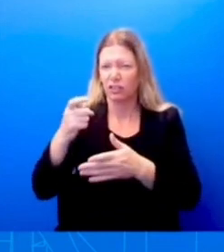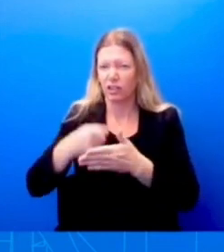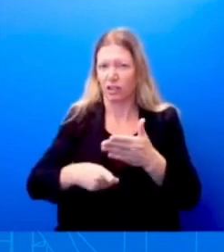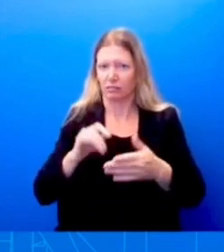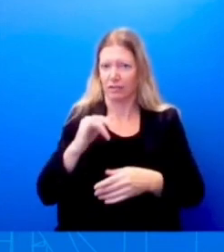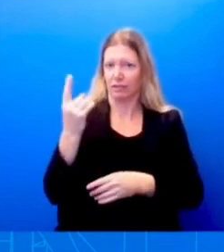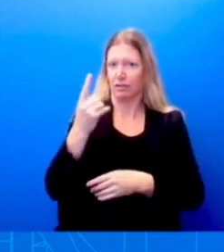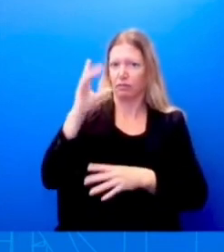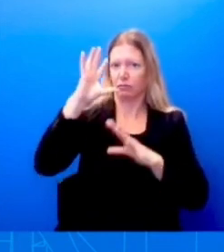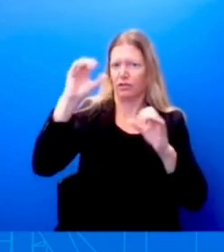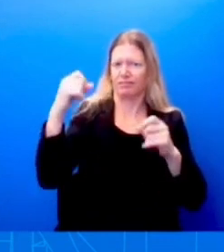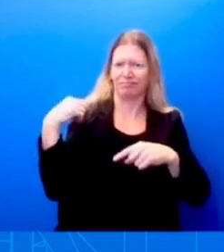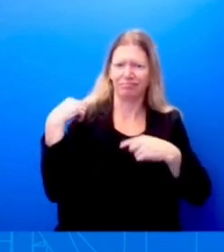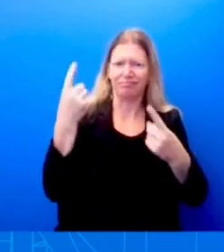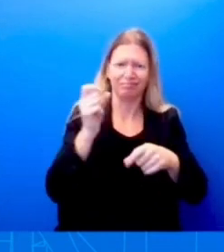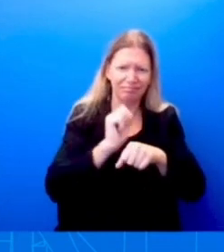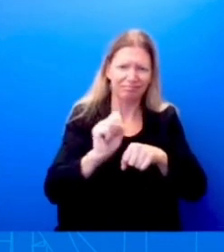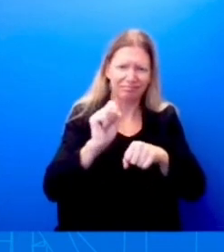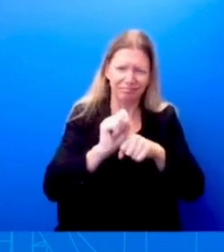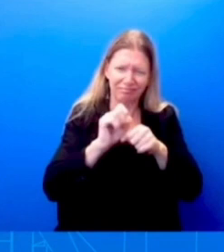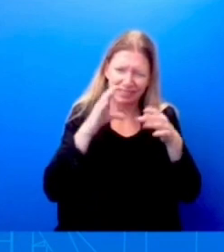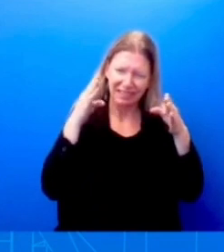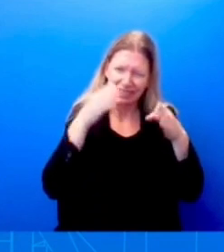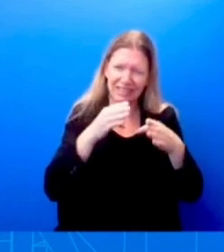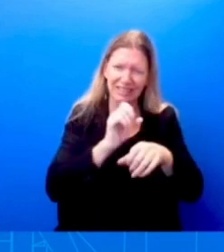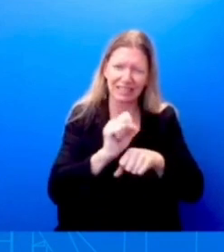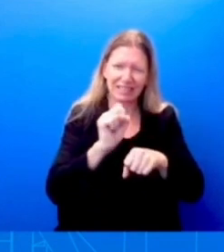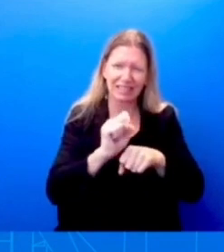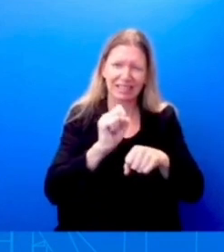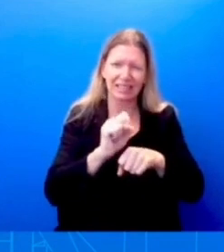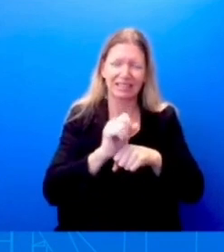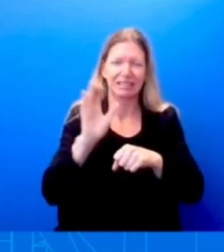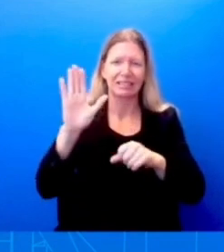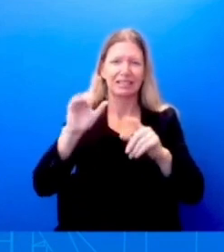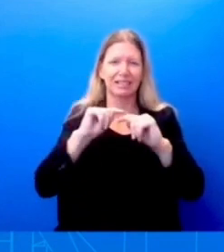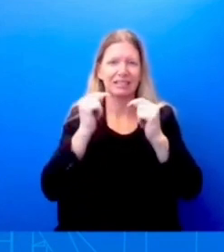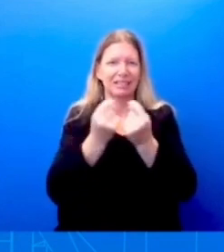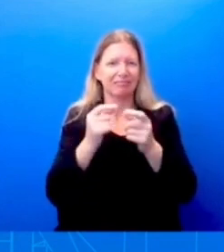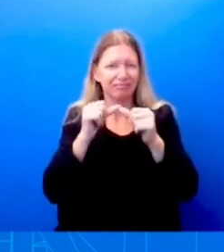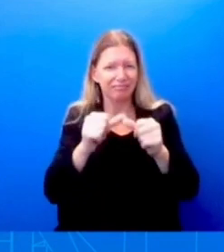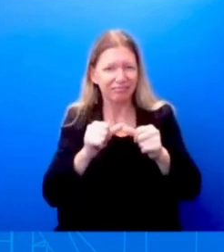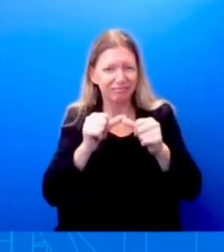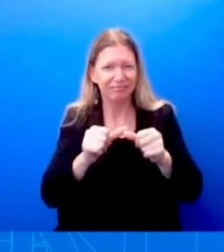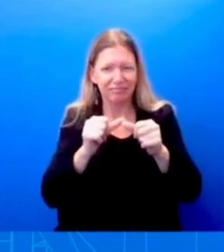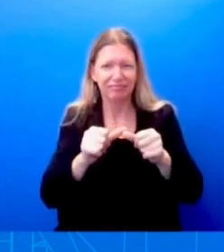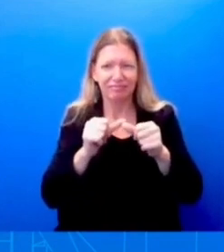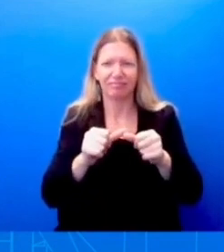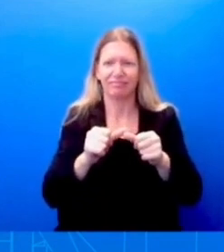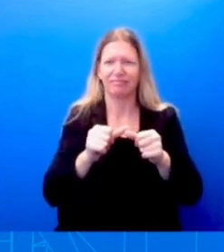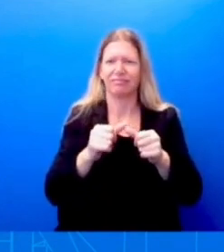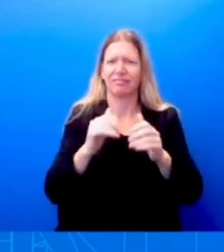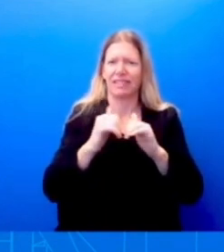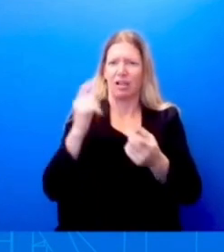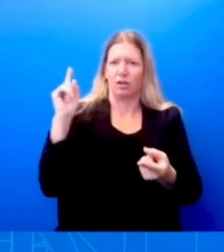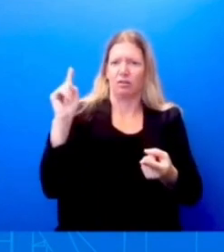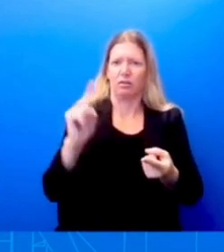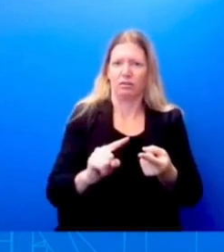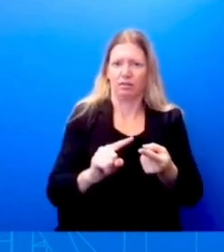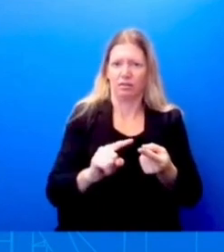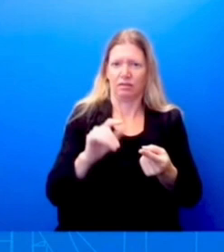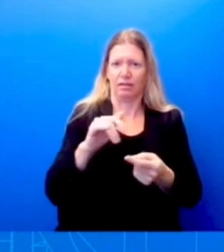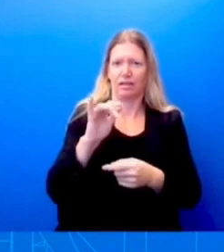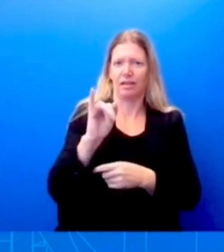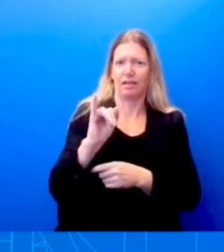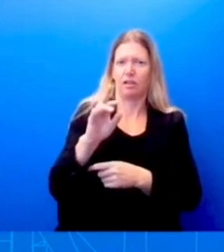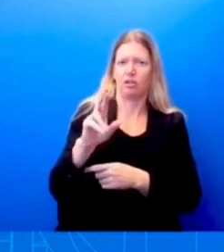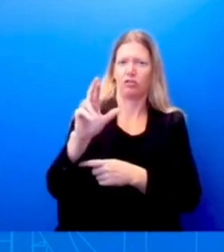and has his administration has continuously, uh, put out ways to do that in inflation reduction act, how it's going to be able to help,